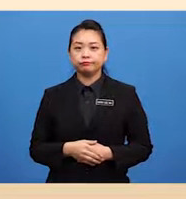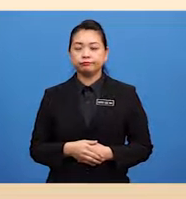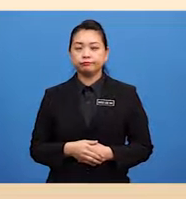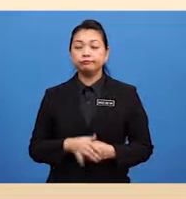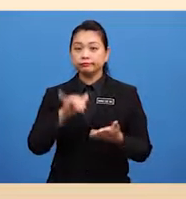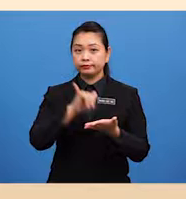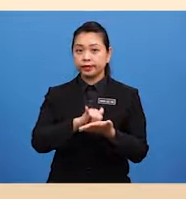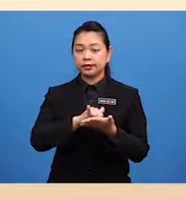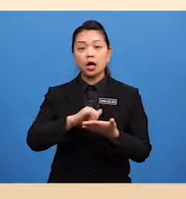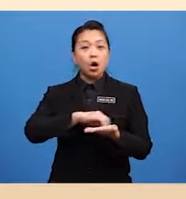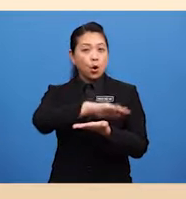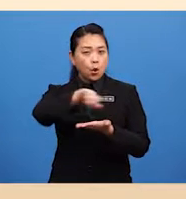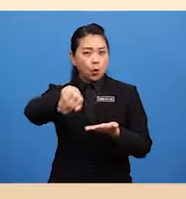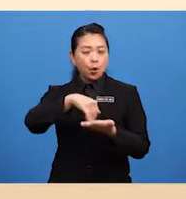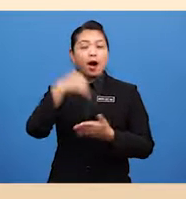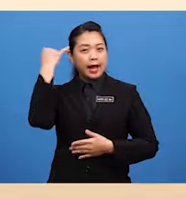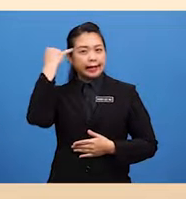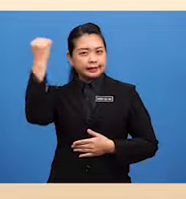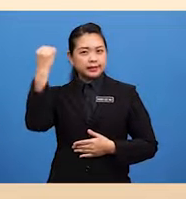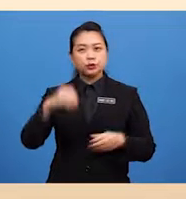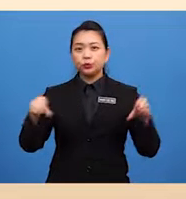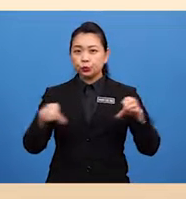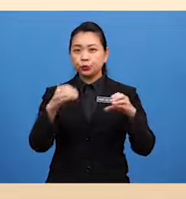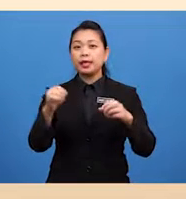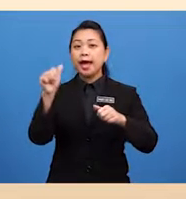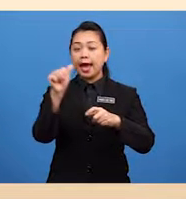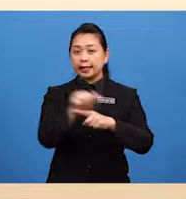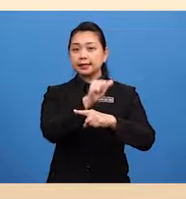idea of doing this exercise